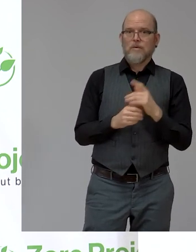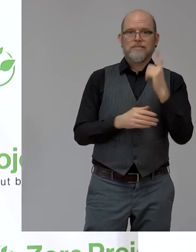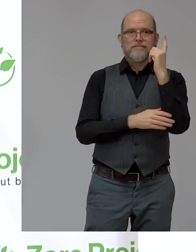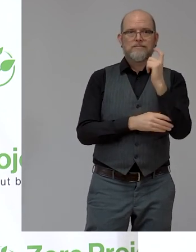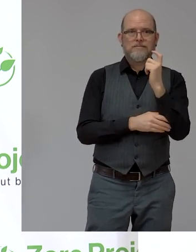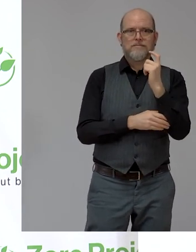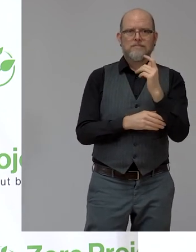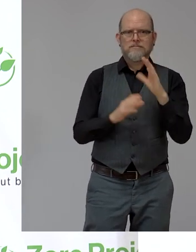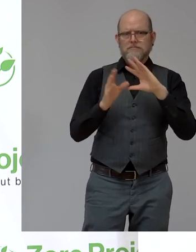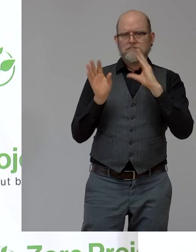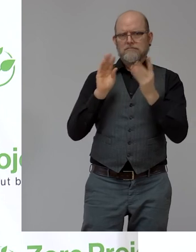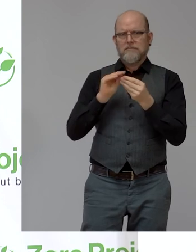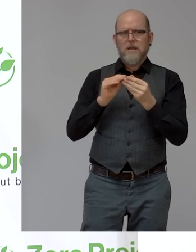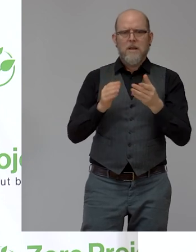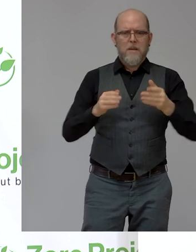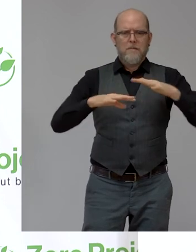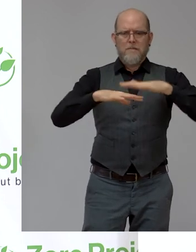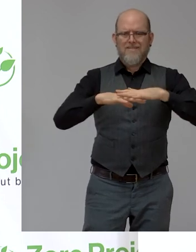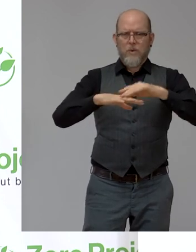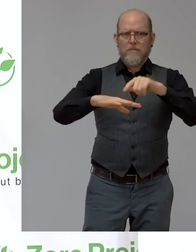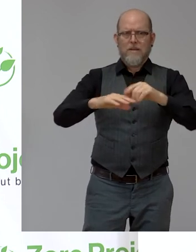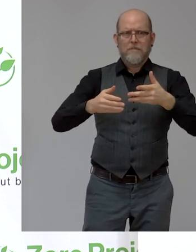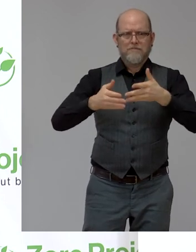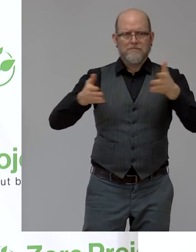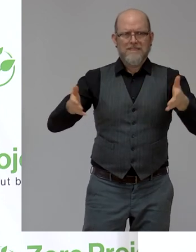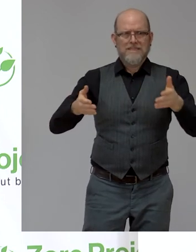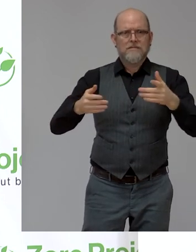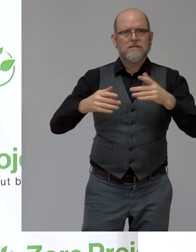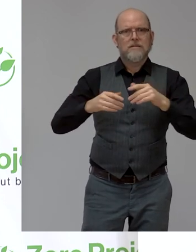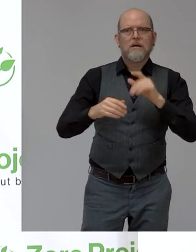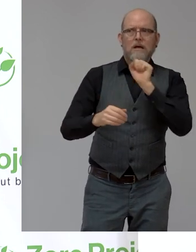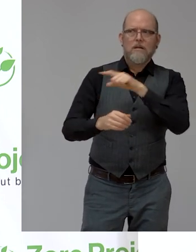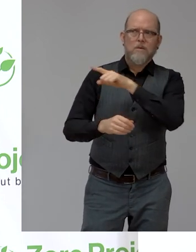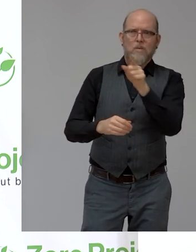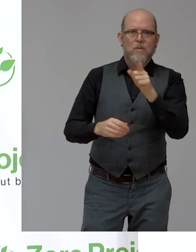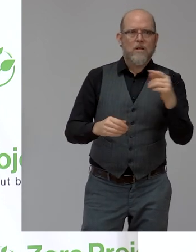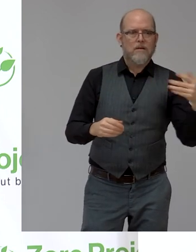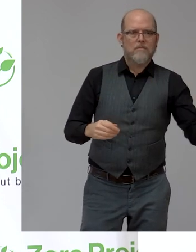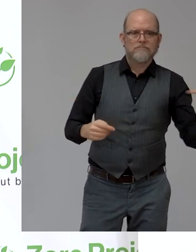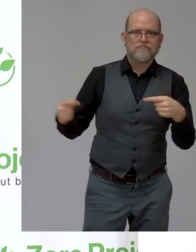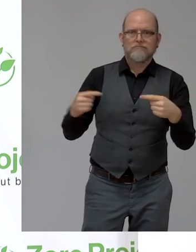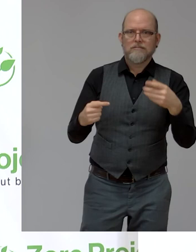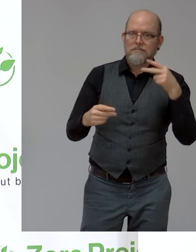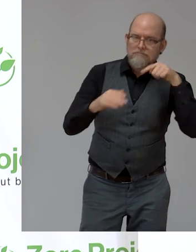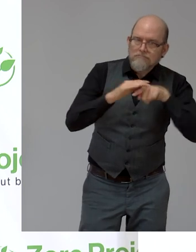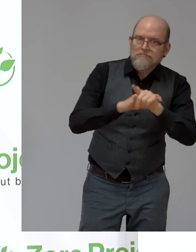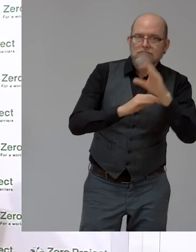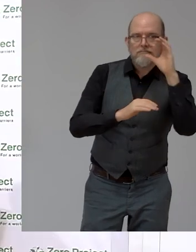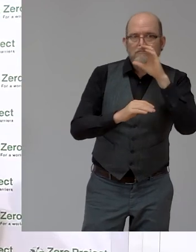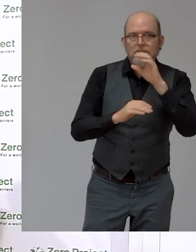where everyone can access and have this, all this information at his or her hand.